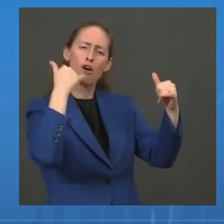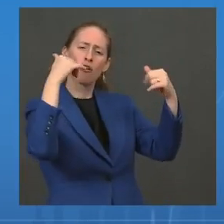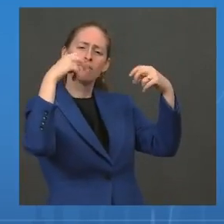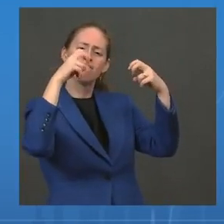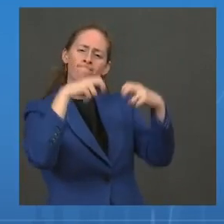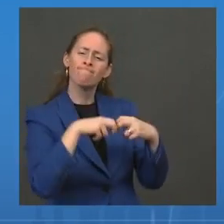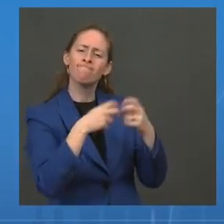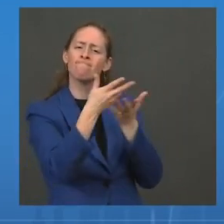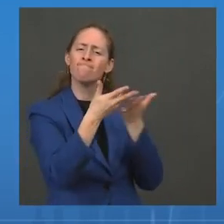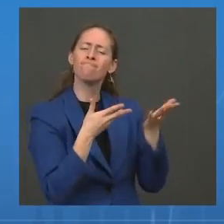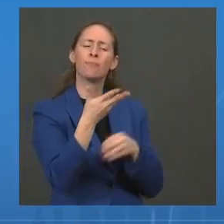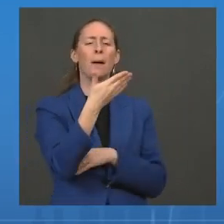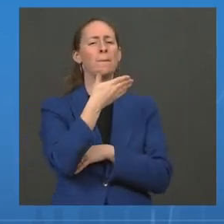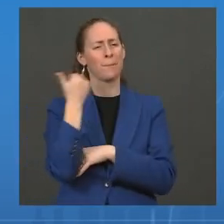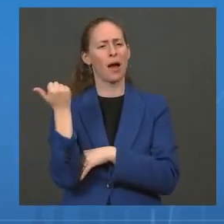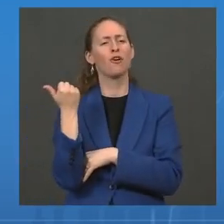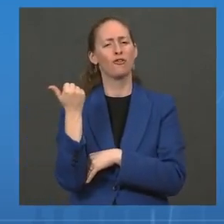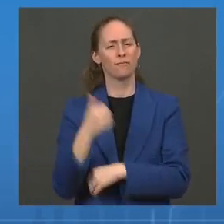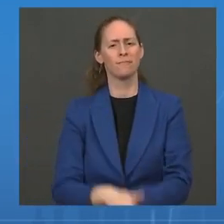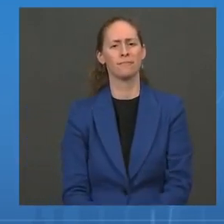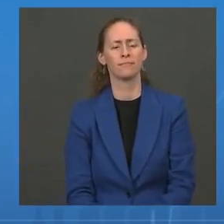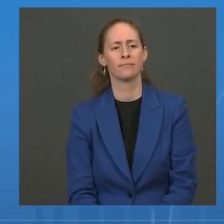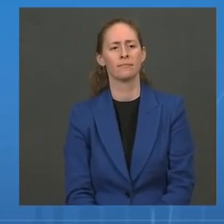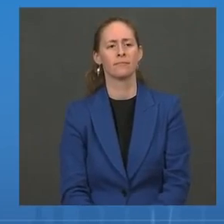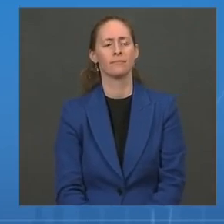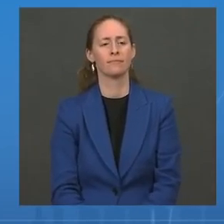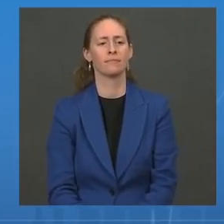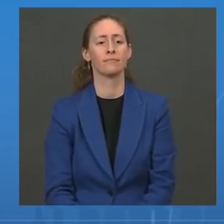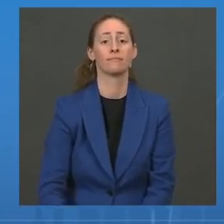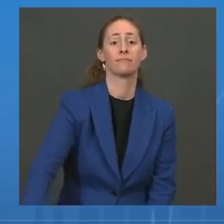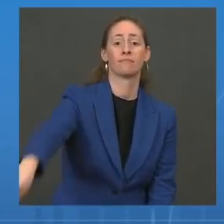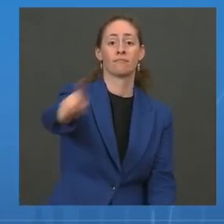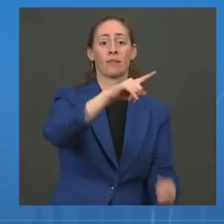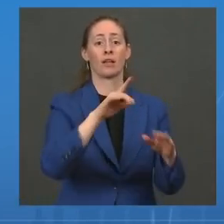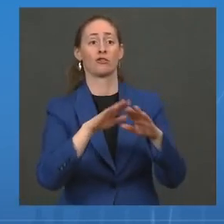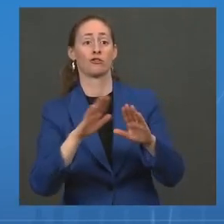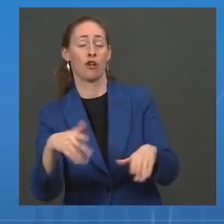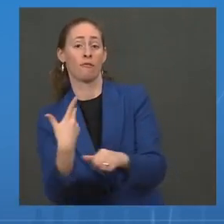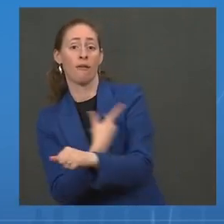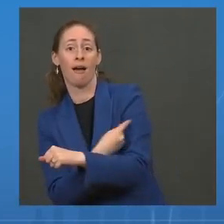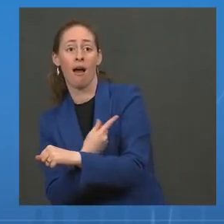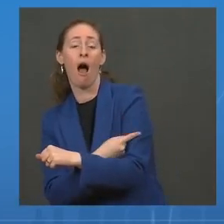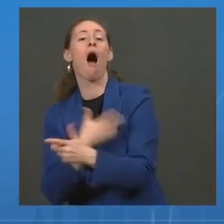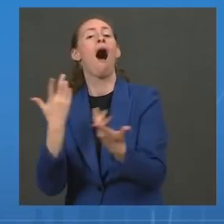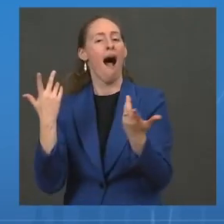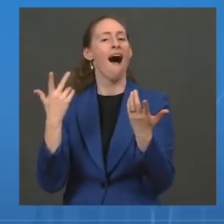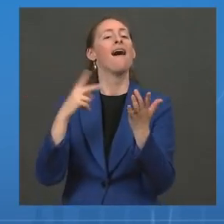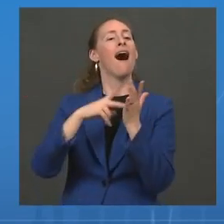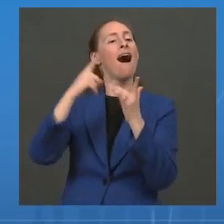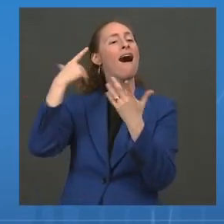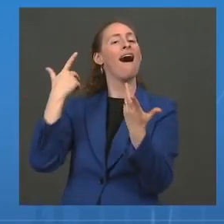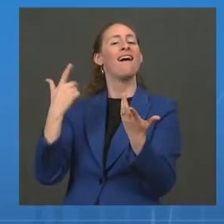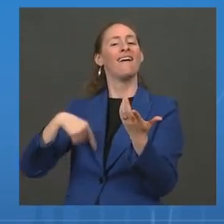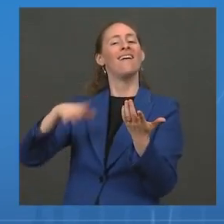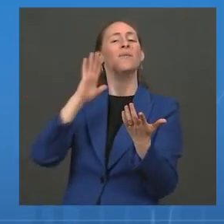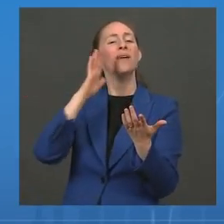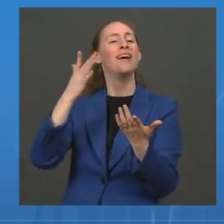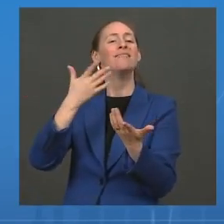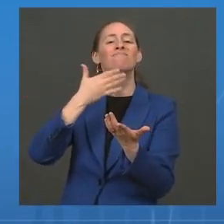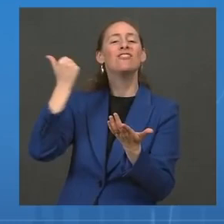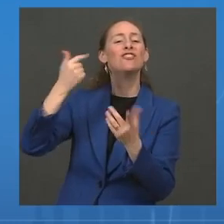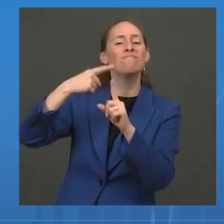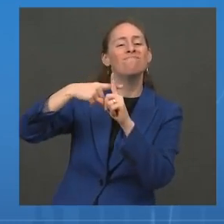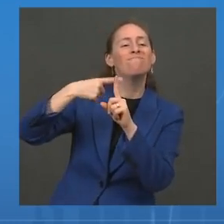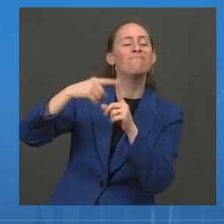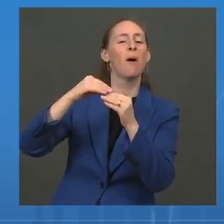Pediatric vaccination holds the promise of protection for our children, their families, and our communities. And to the 60